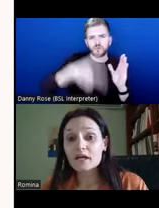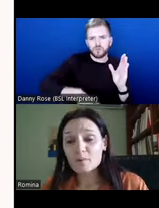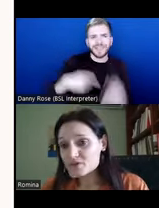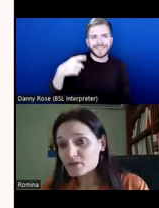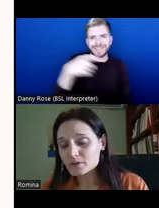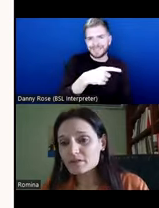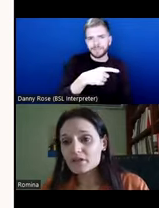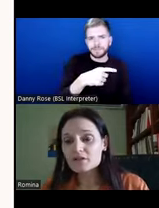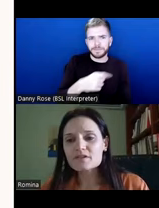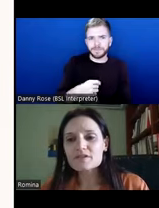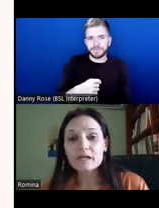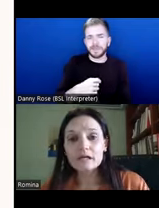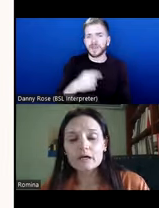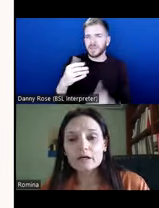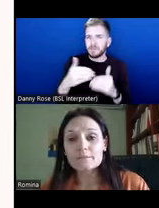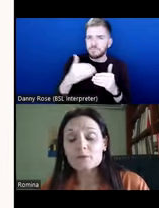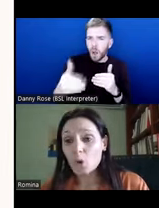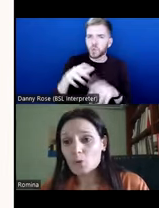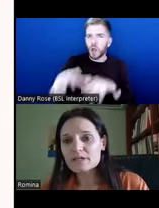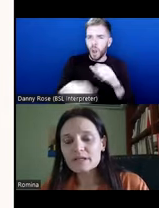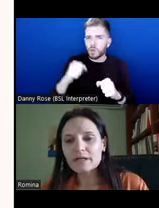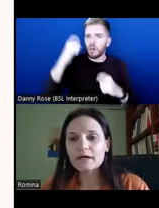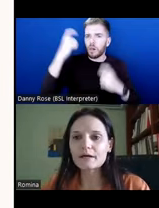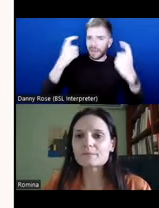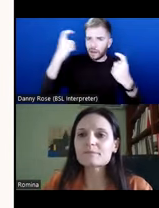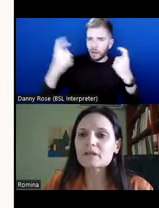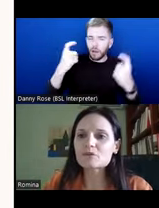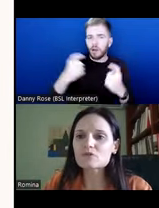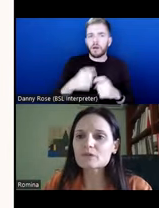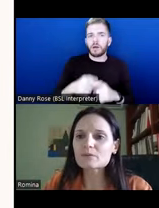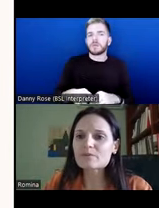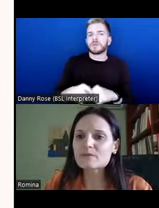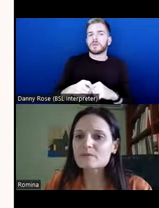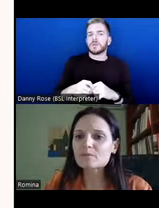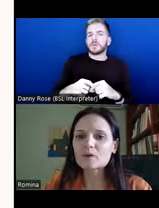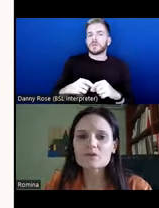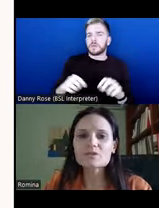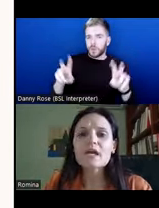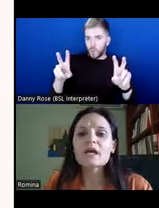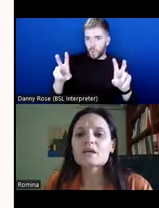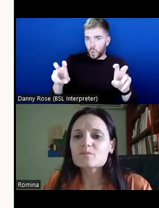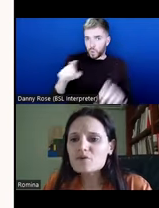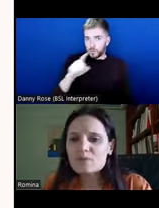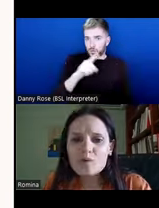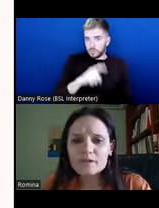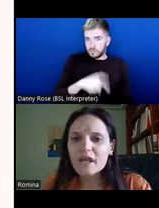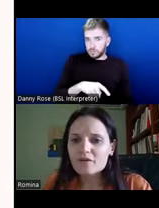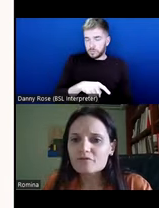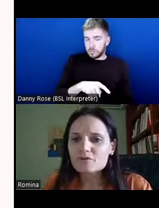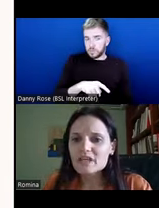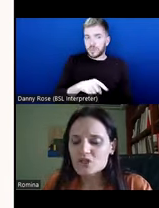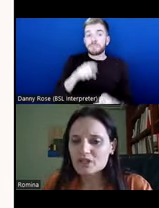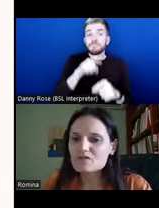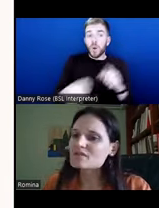and post-colonial thinkers. Quote, let me just close this, apologies. Its most important